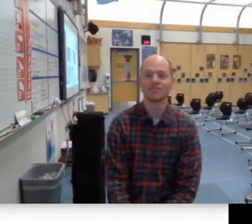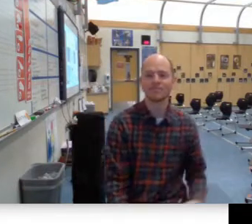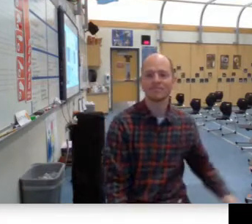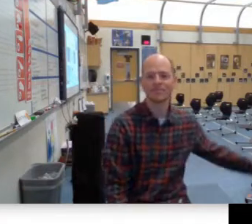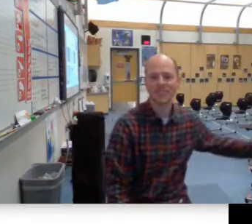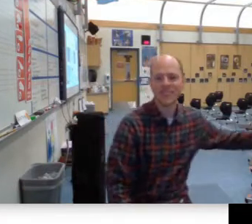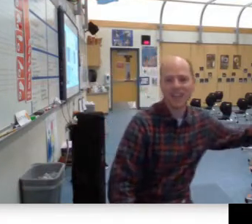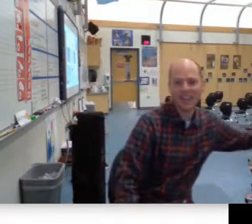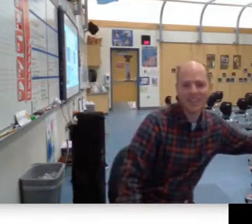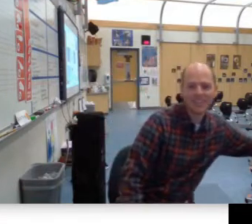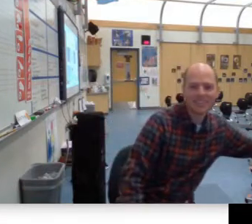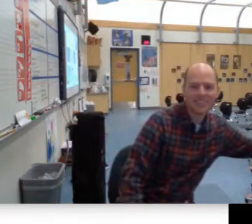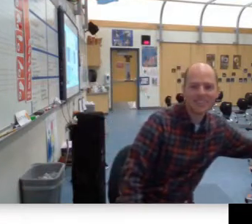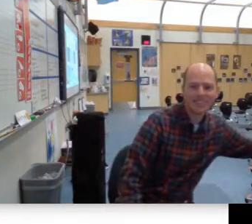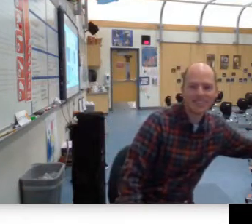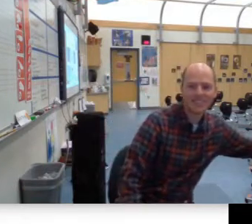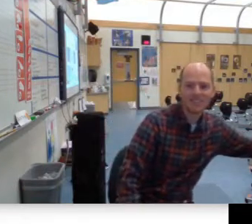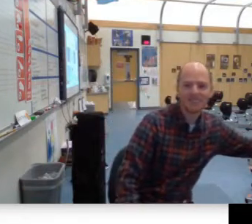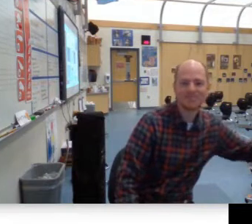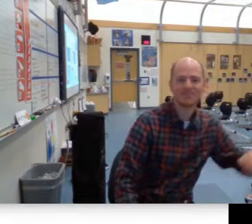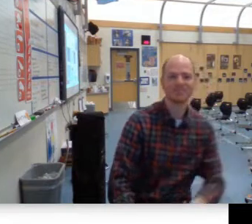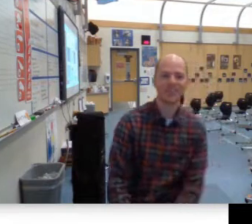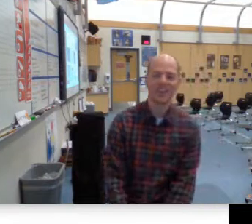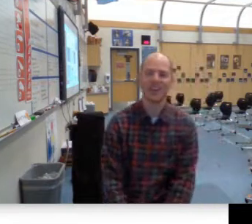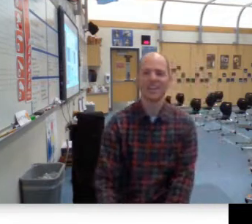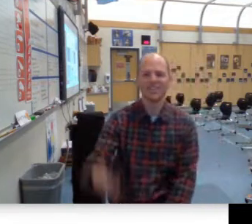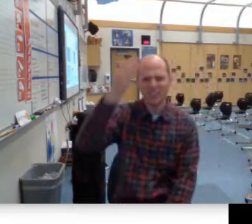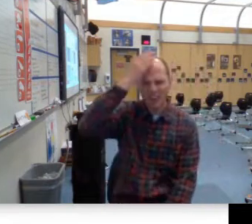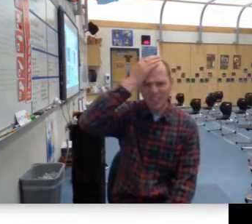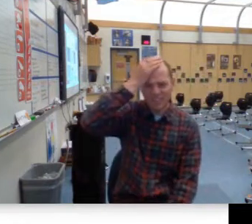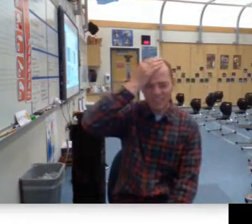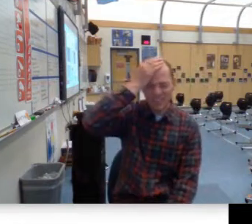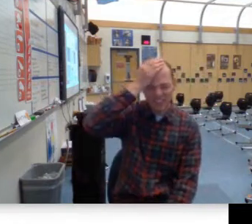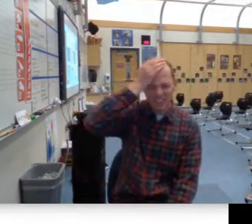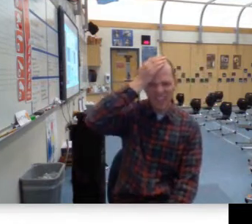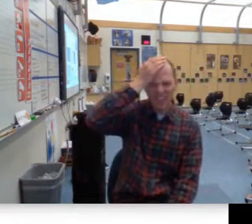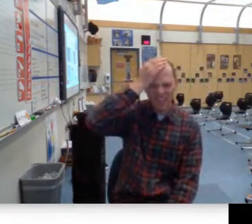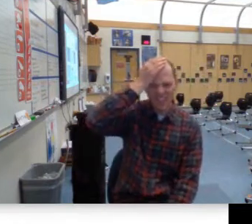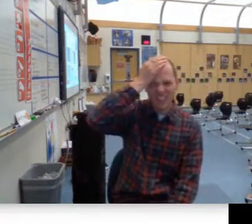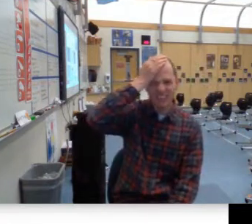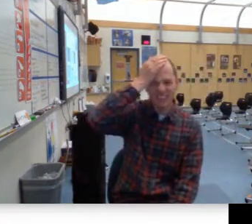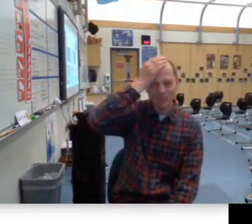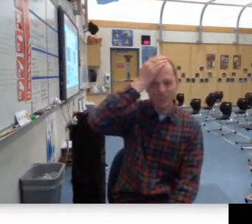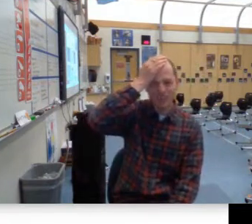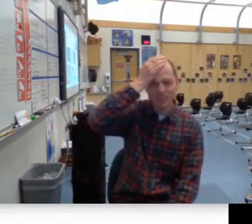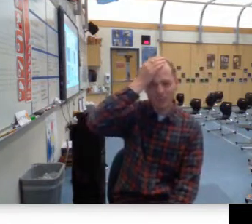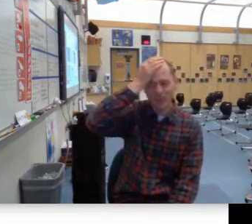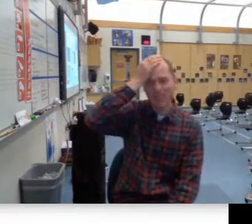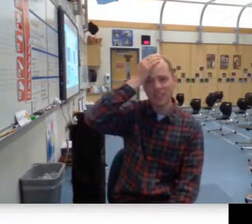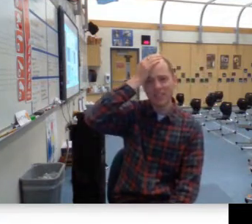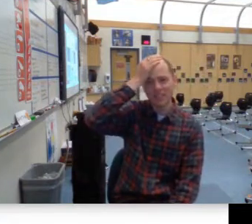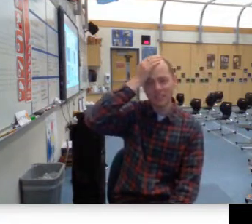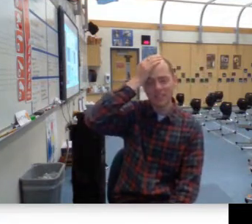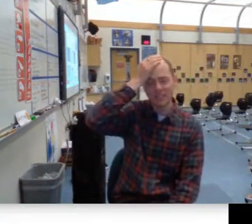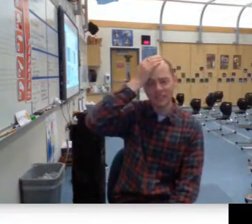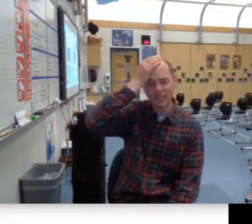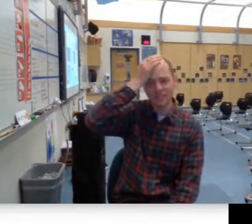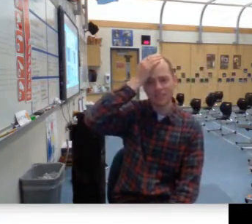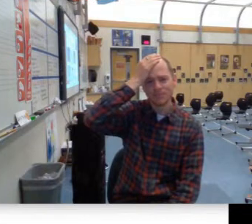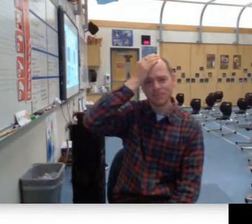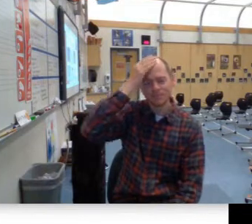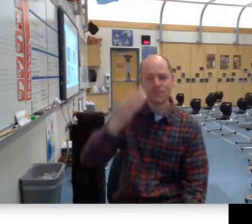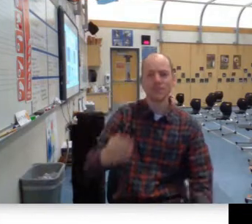beside you. And if you ever forget how much you really mean to me,